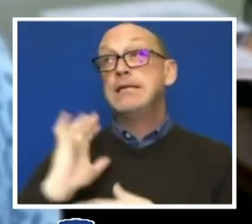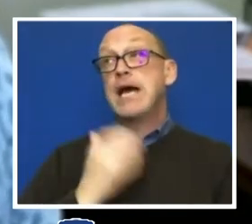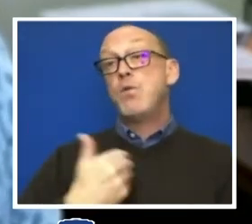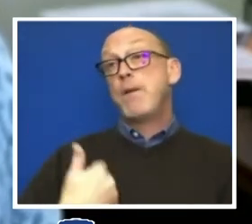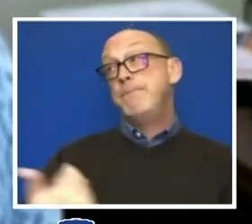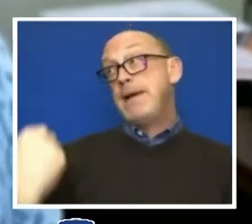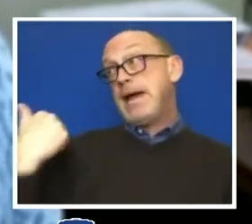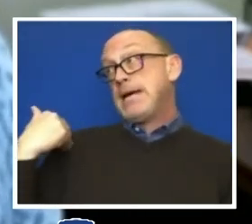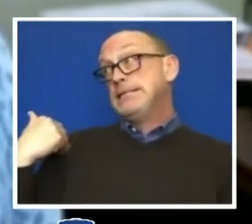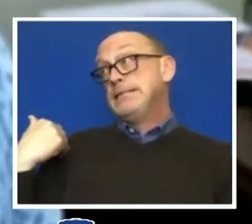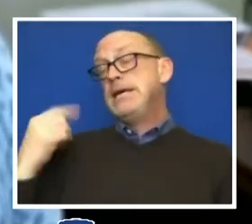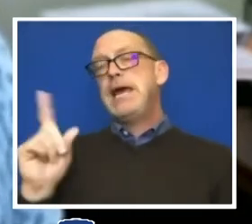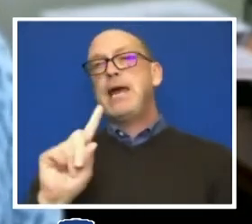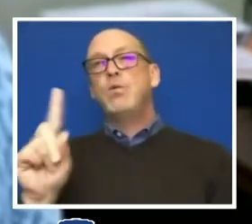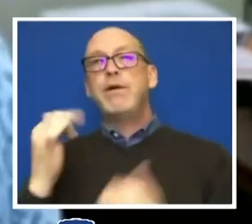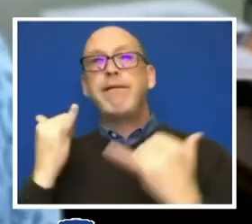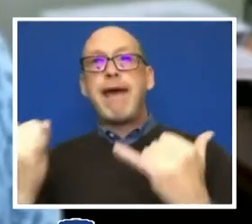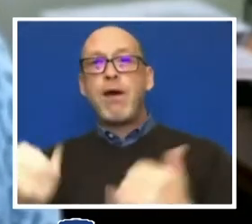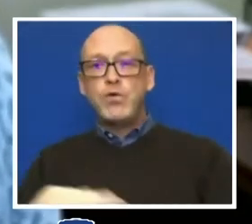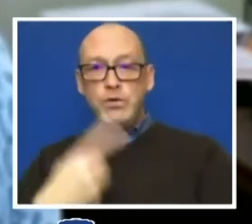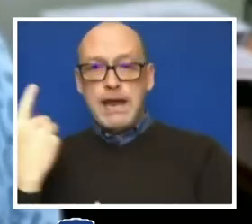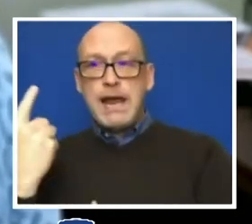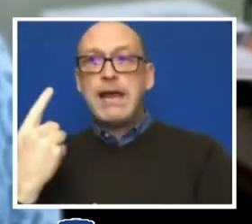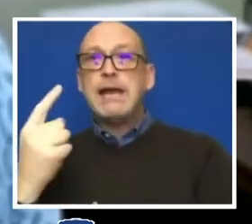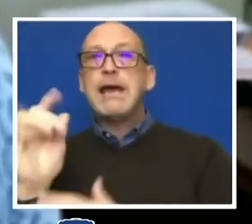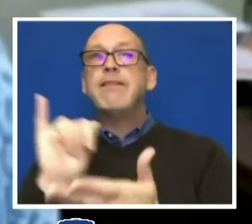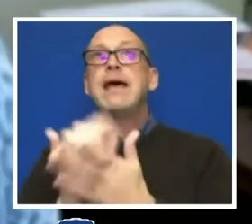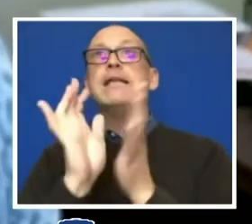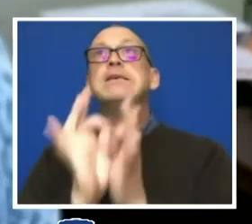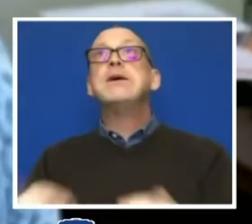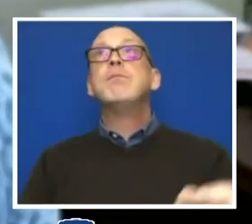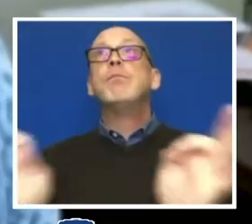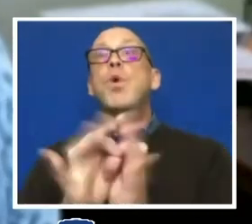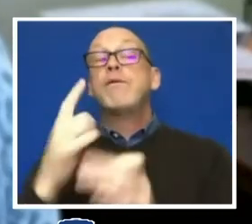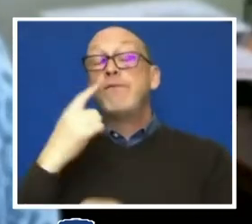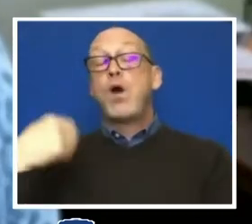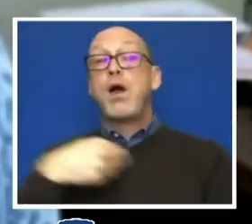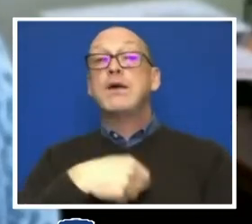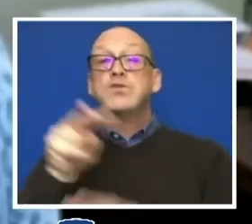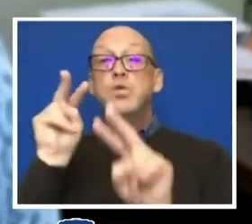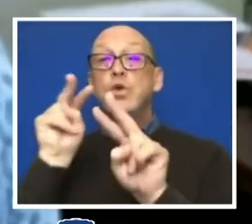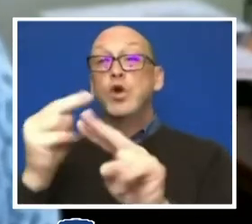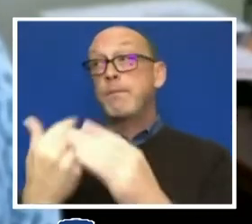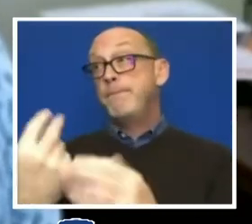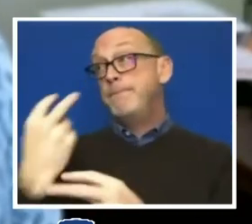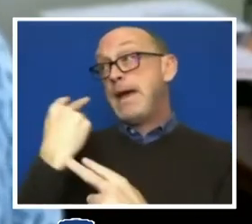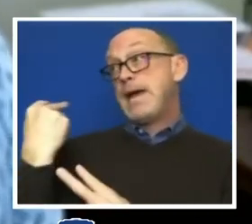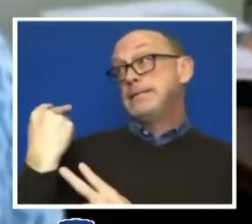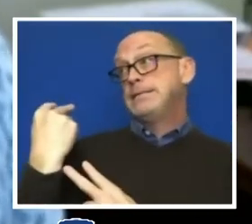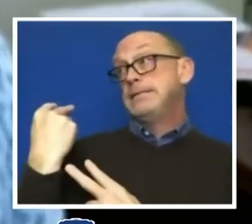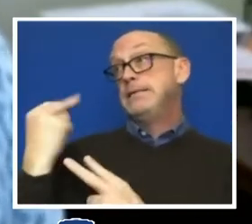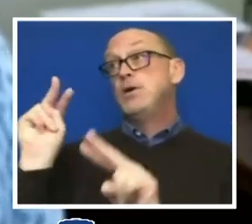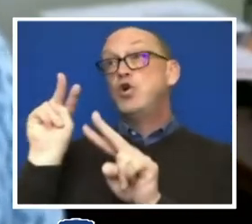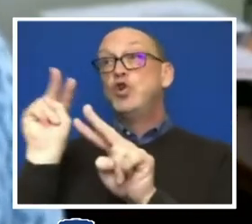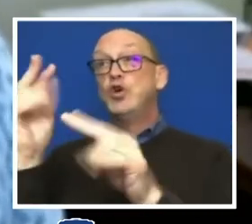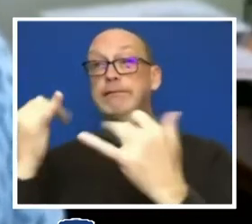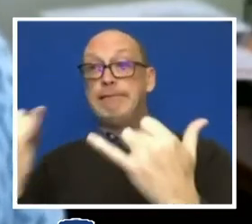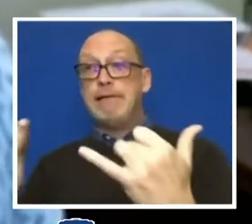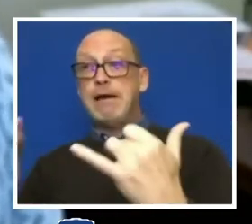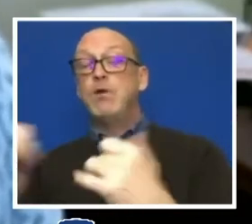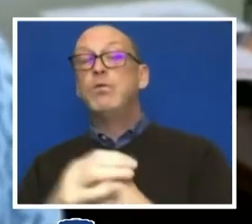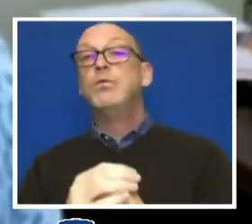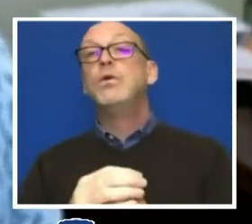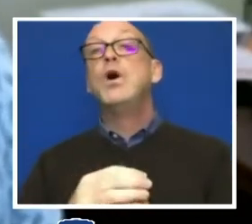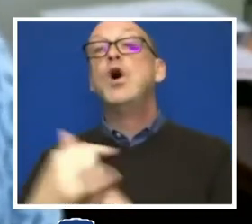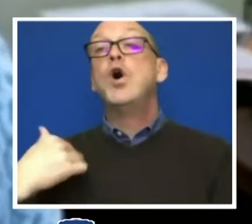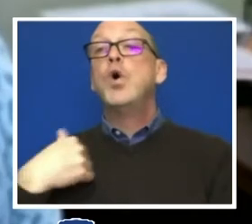are today. And to do this, it's important for us to look at the past as well as the present. For us to know where we are now,